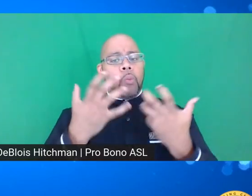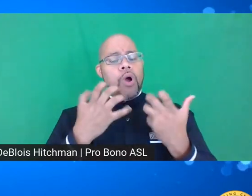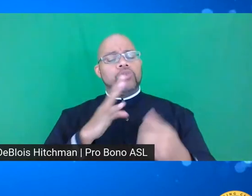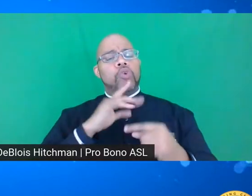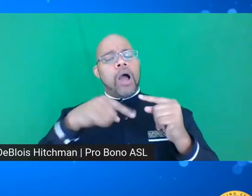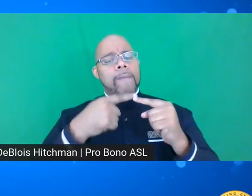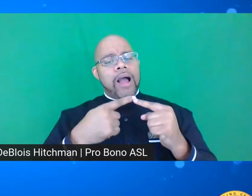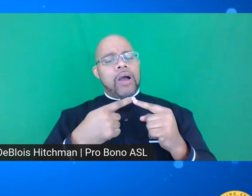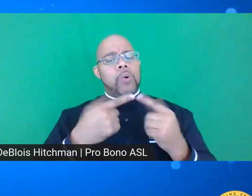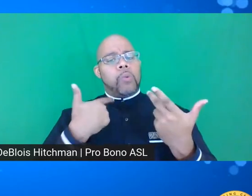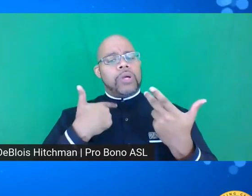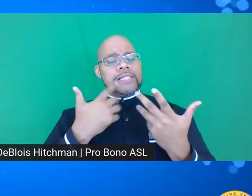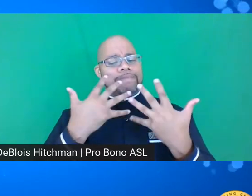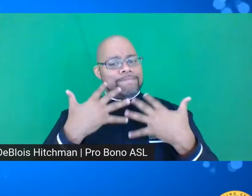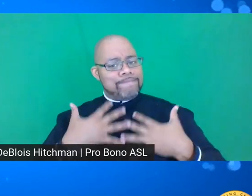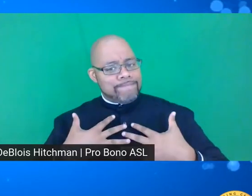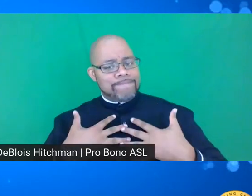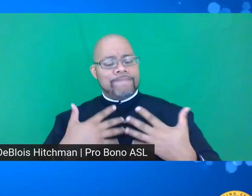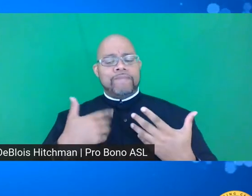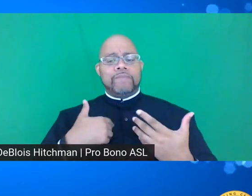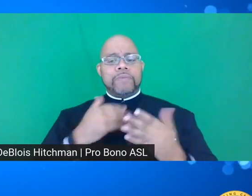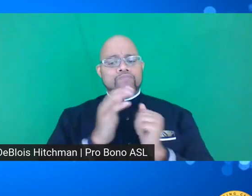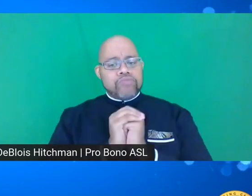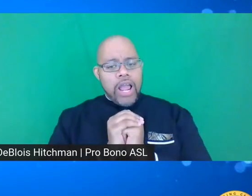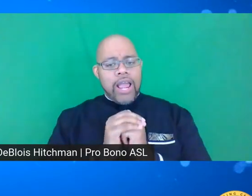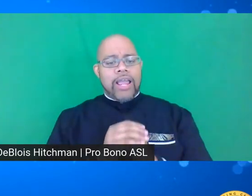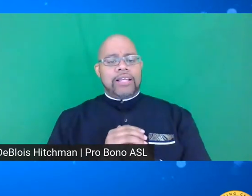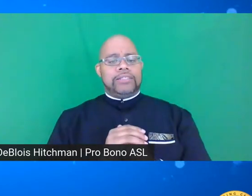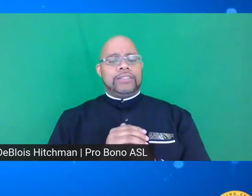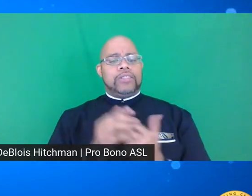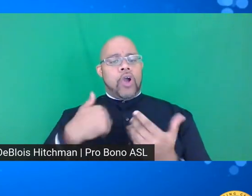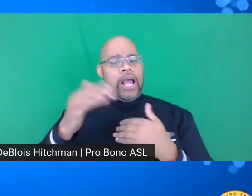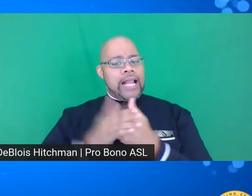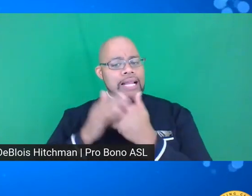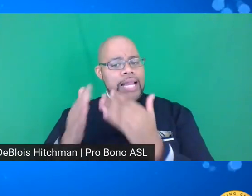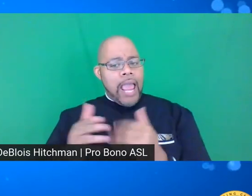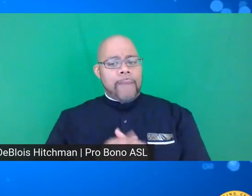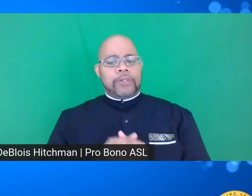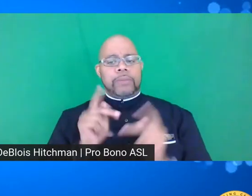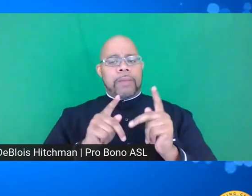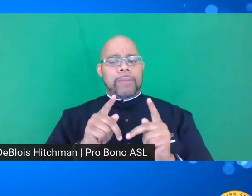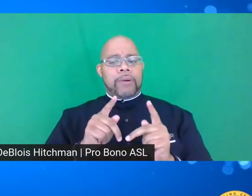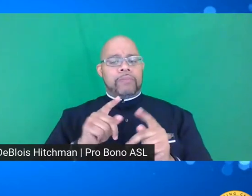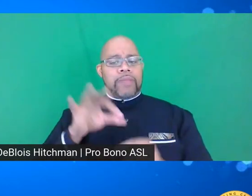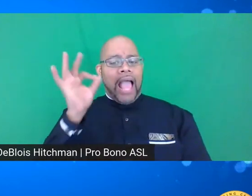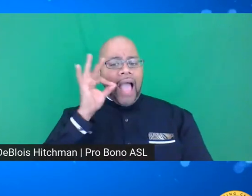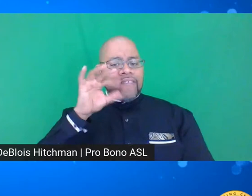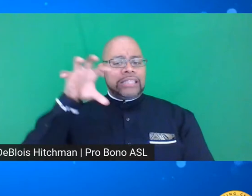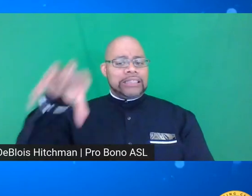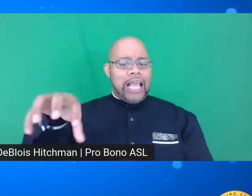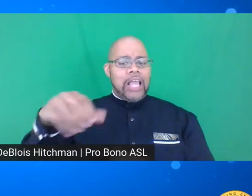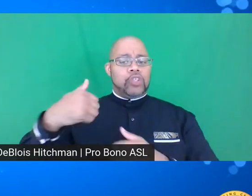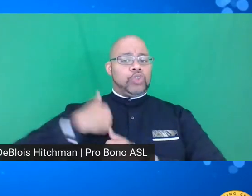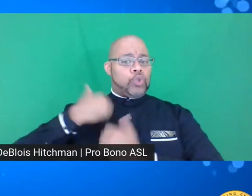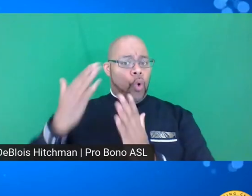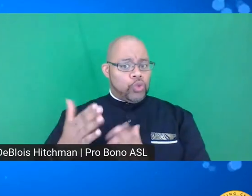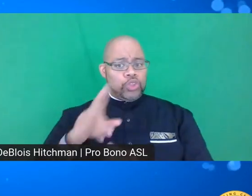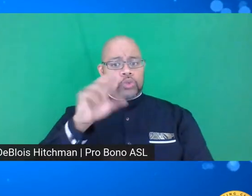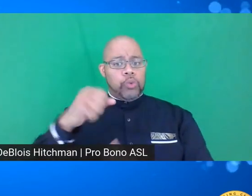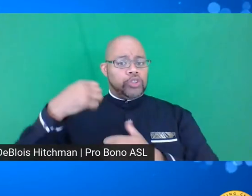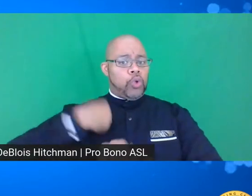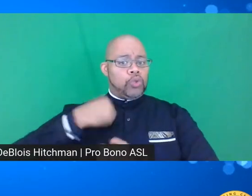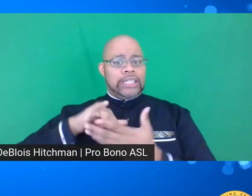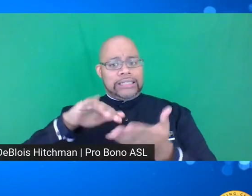to talk about as we mourn, as we pray for our neighbors, the people of Afghanistan, the soldiers, the U.S. soldiers who